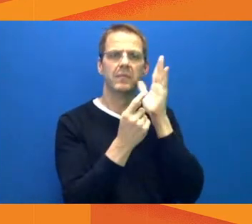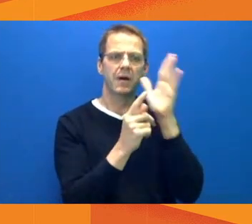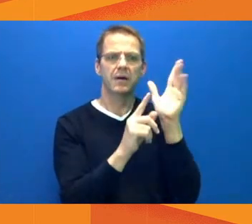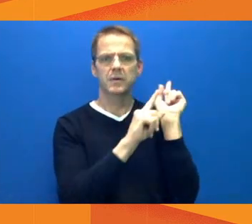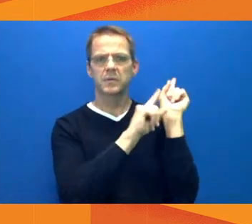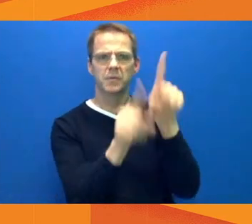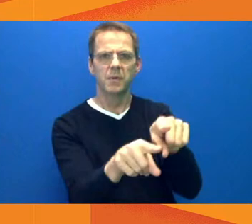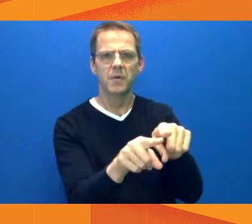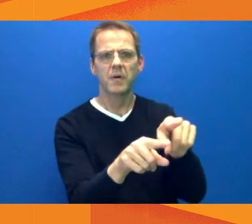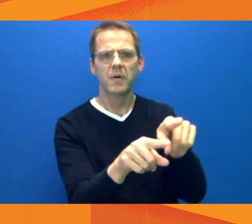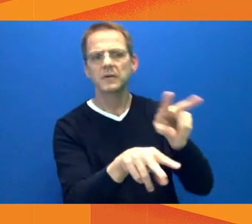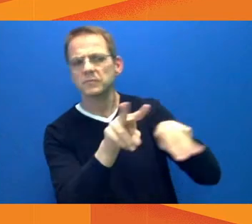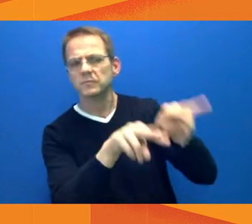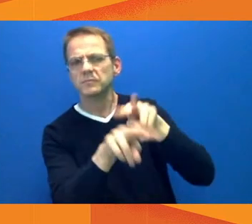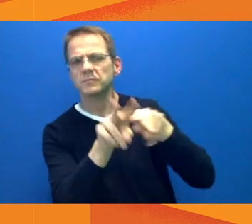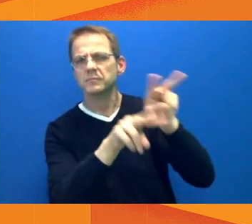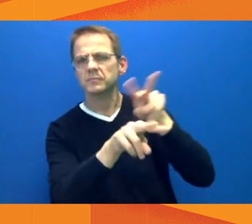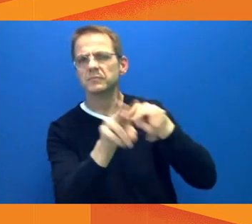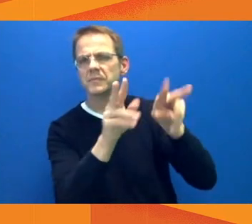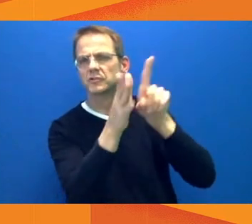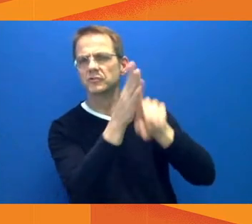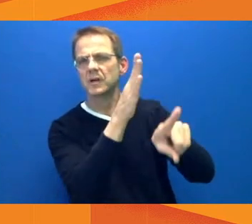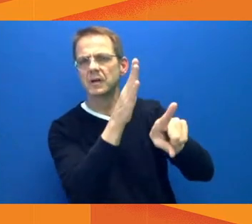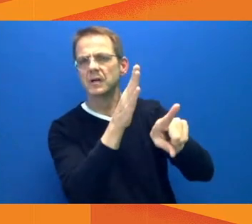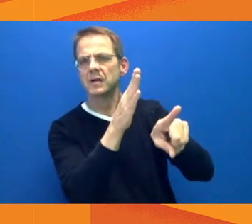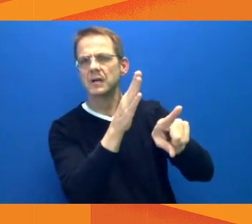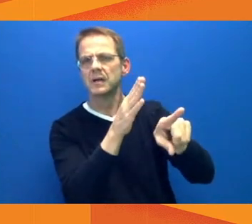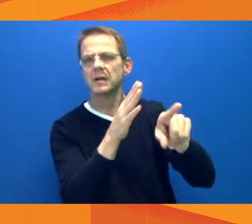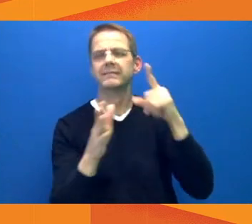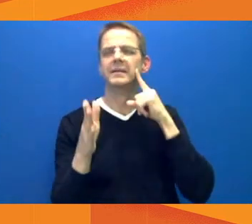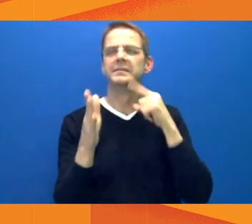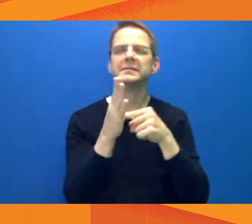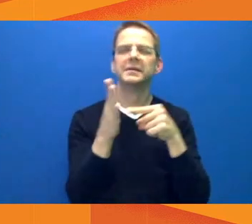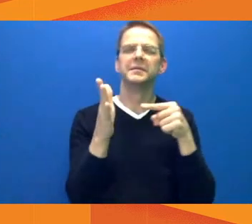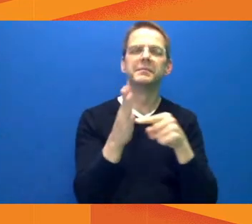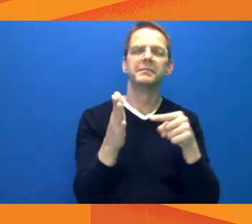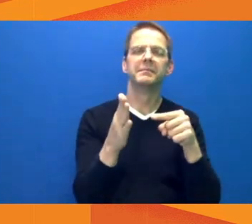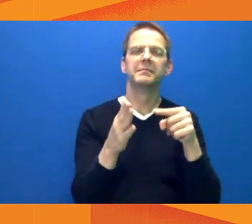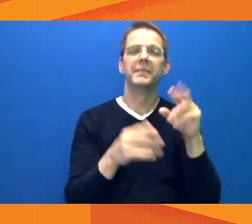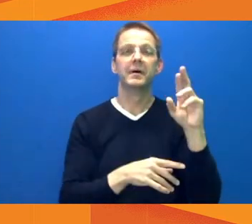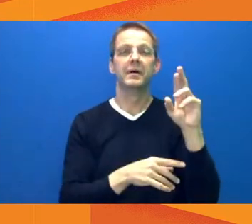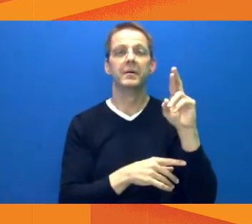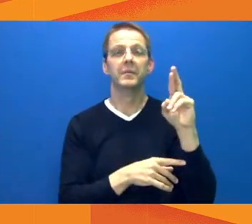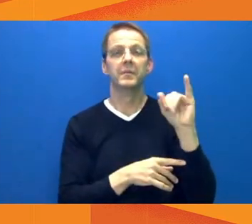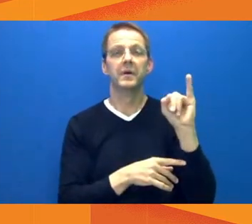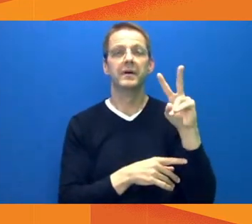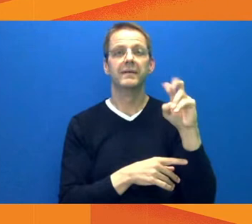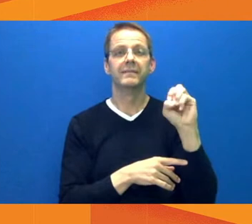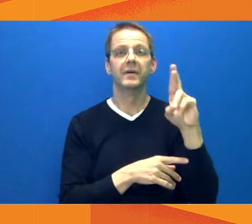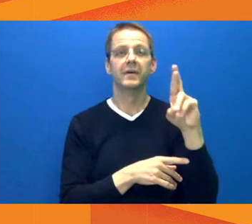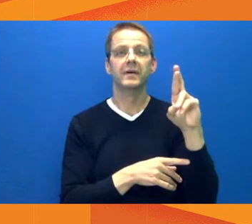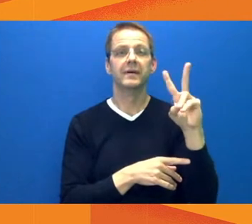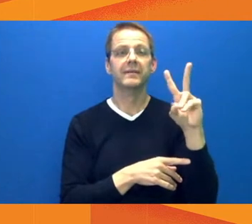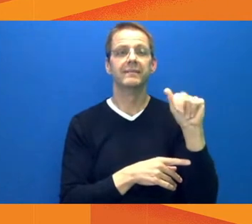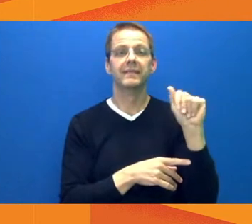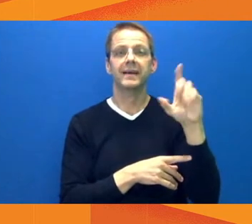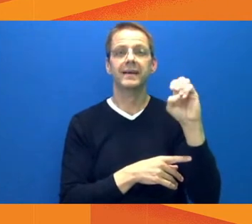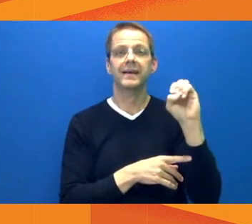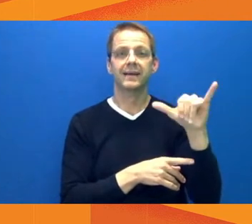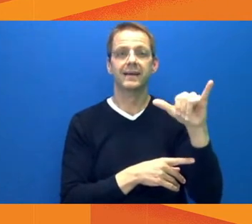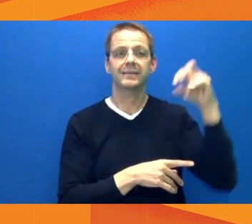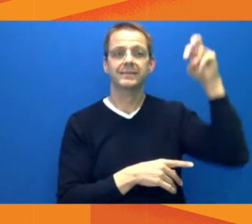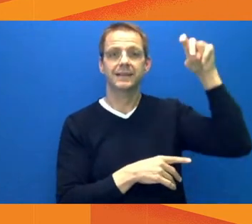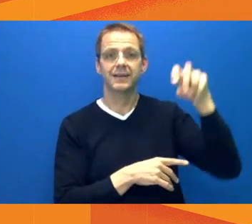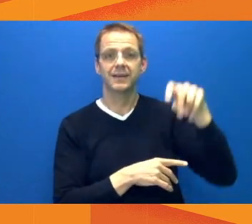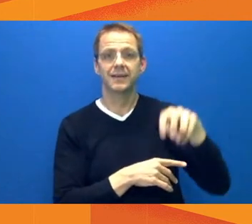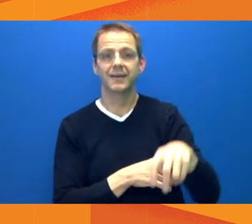taking a look at the stair areas in the River Valley. We will do that. We've we've heard last week about